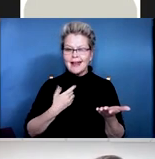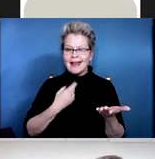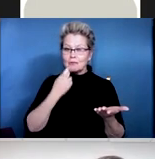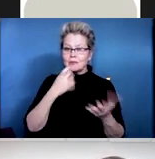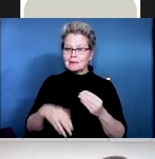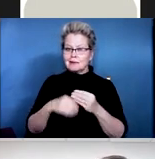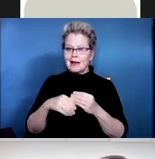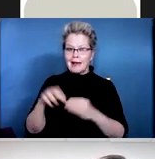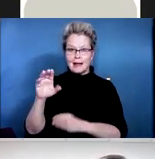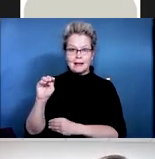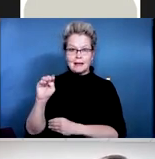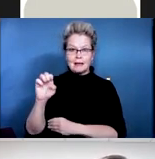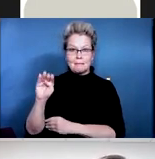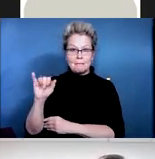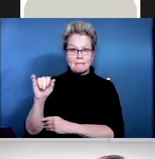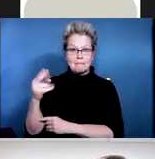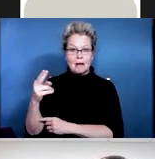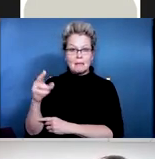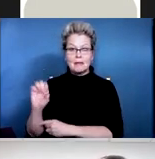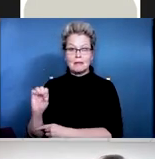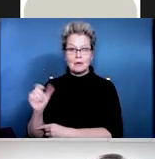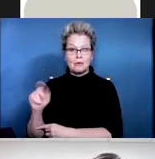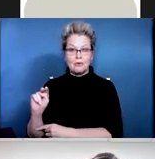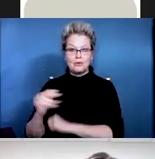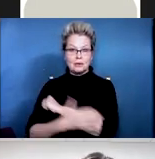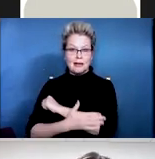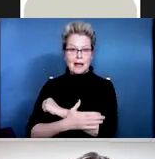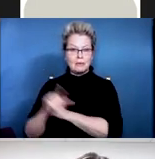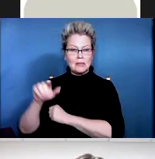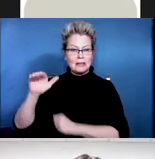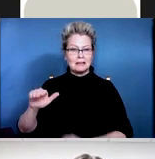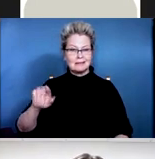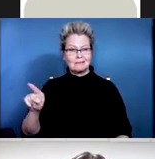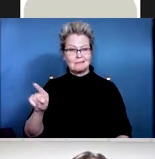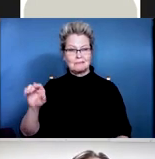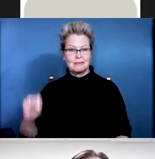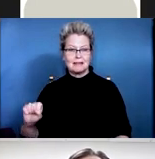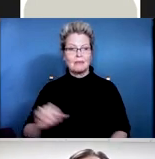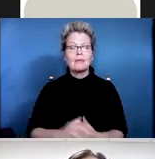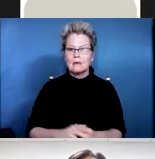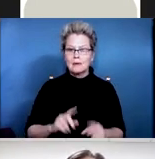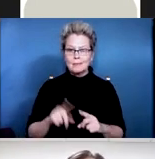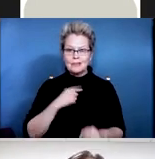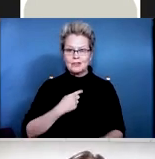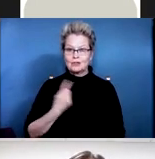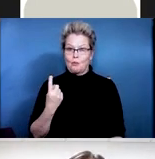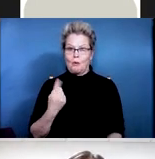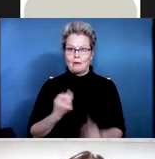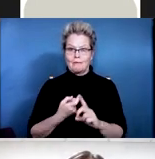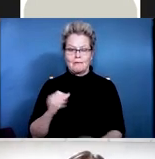so Monmouth we haven't had anybody enrolled in our program from that area yet as well. Um, next slide.